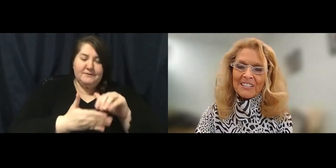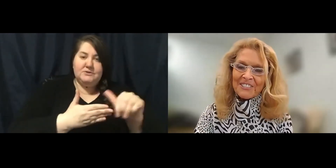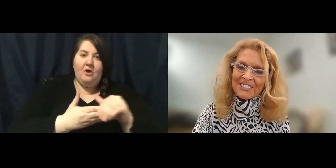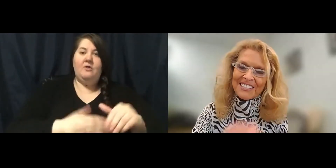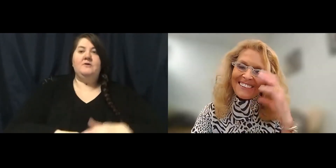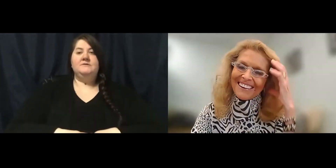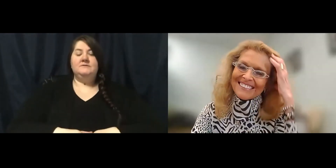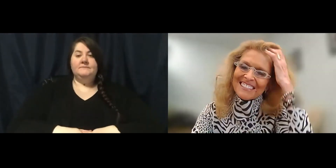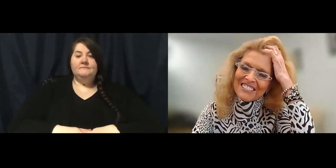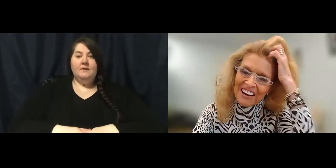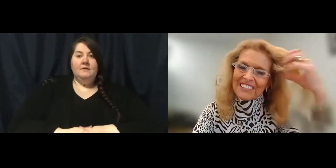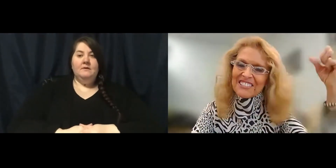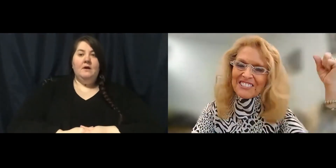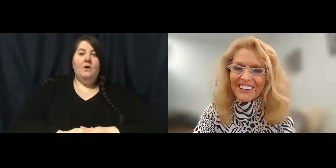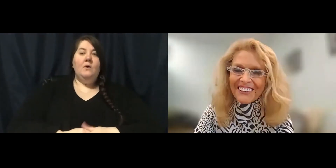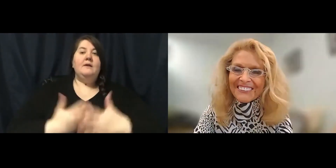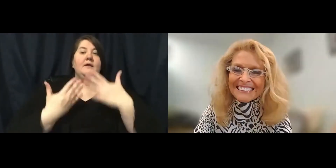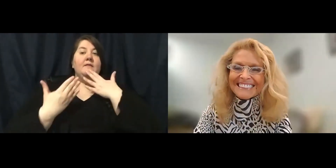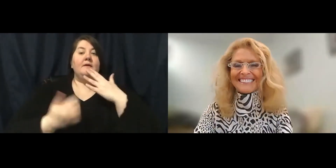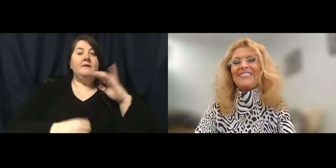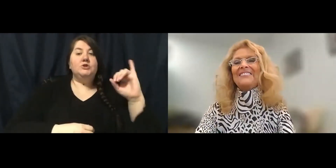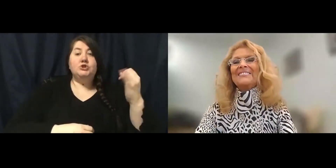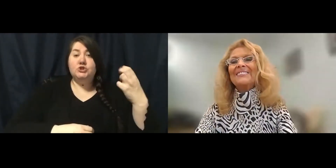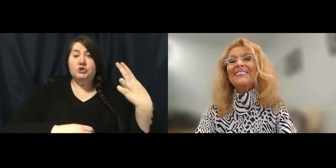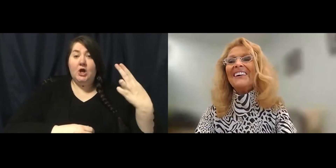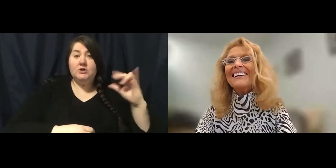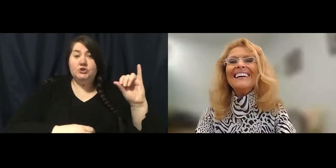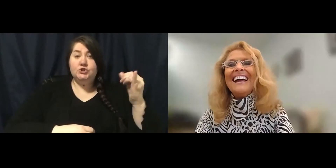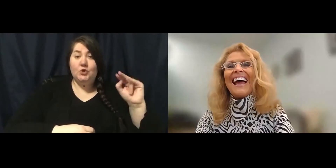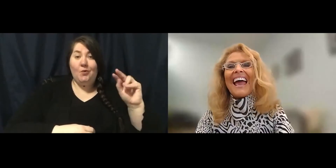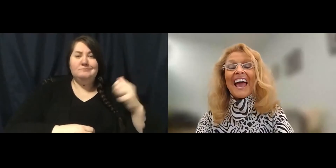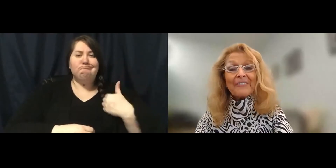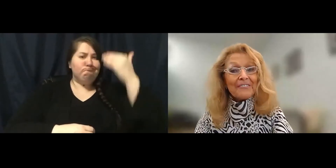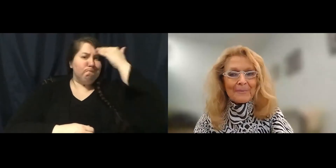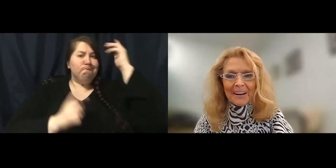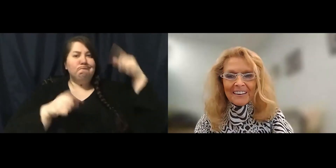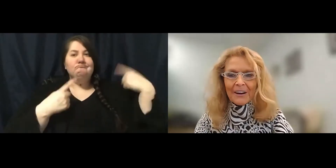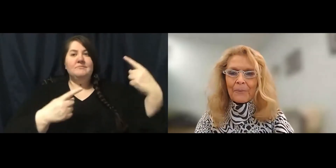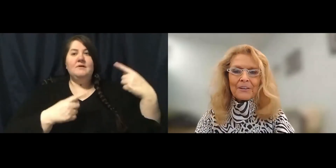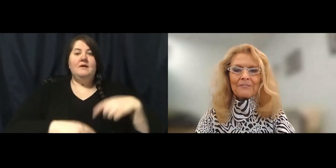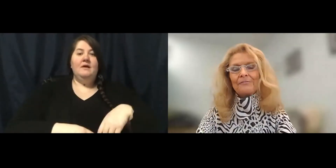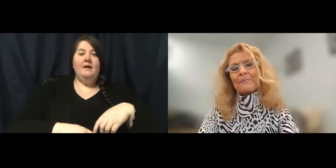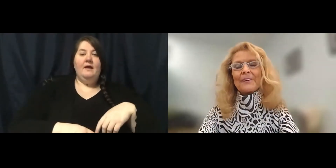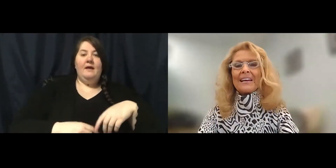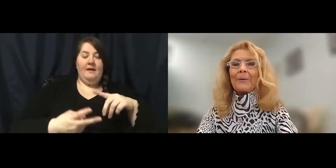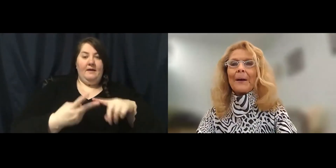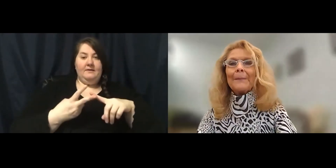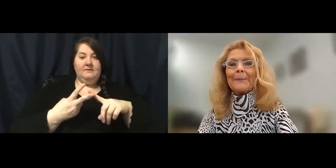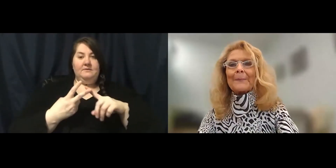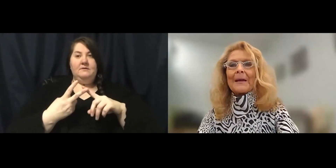special shout out to Josh Jones, who I've known so long, and Rivka Barrett, a wonderful former